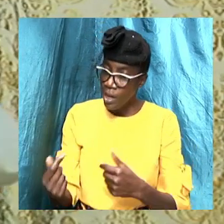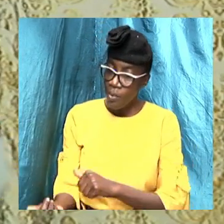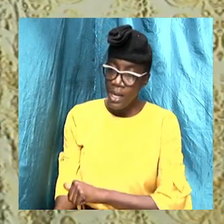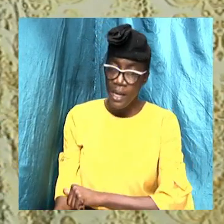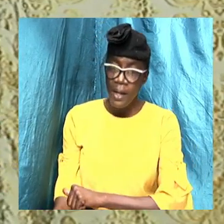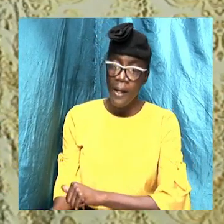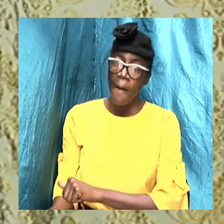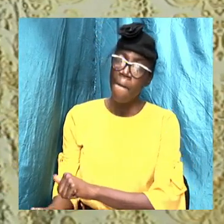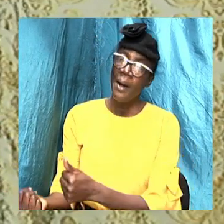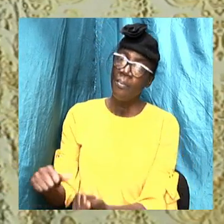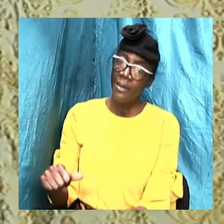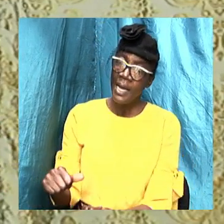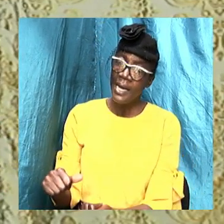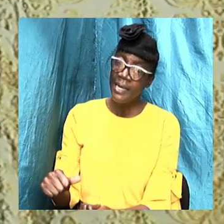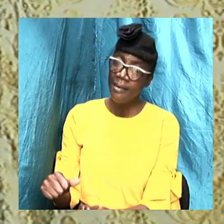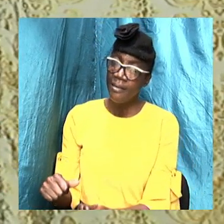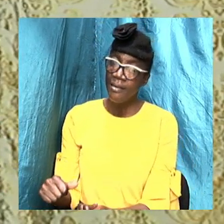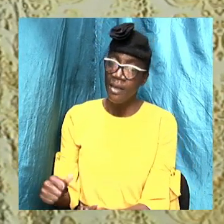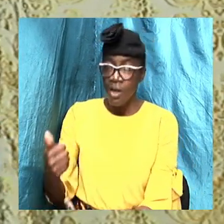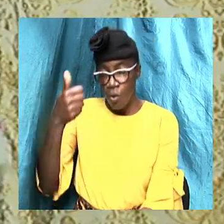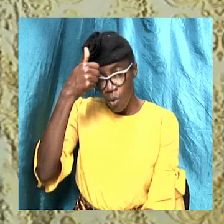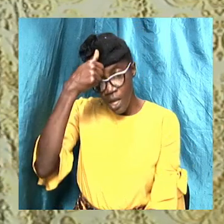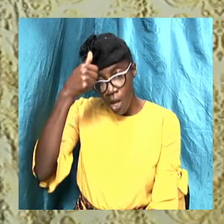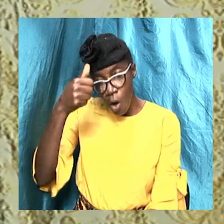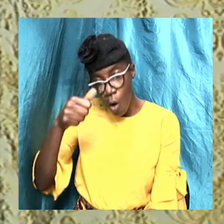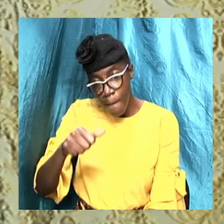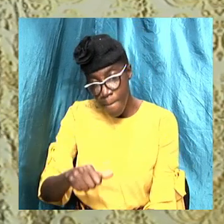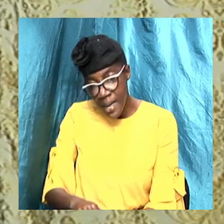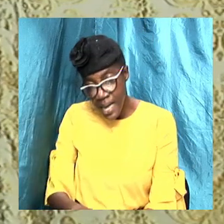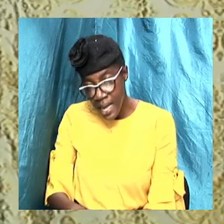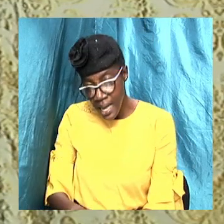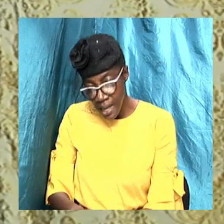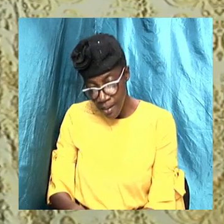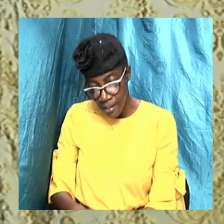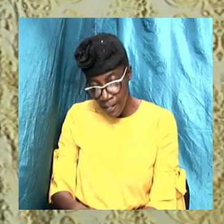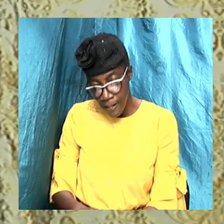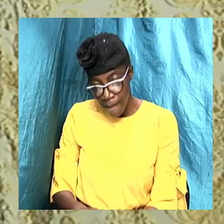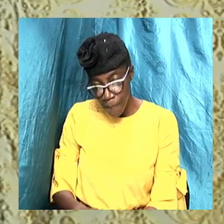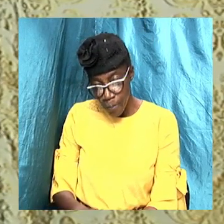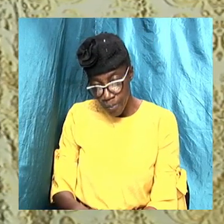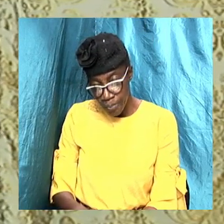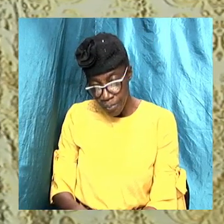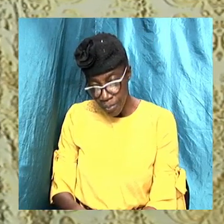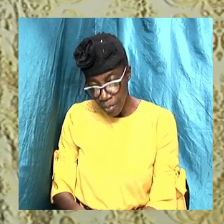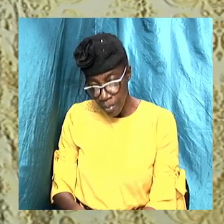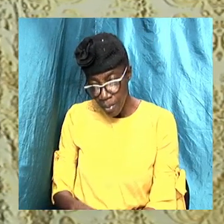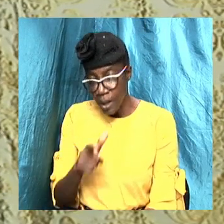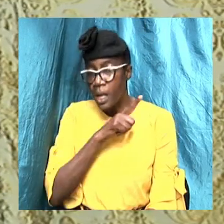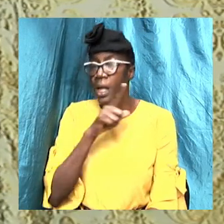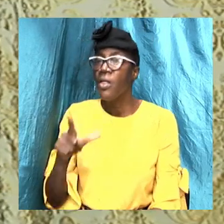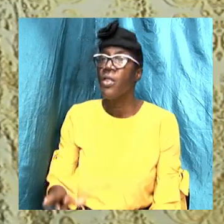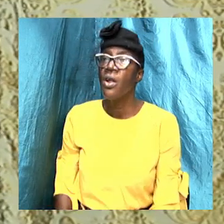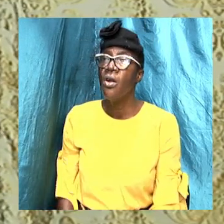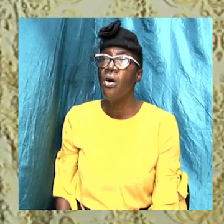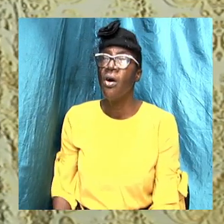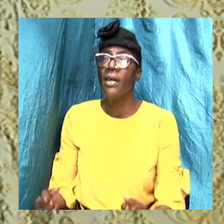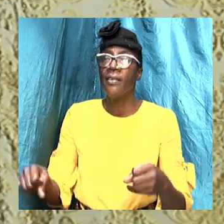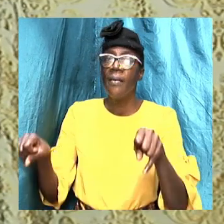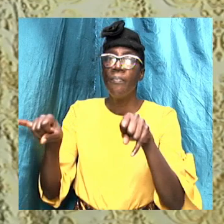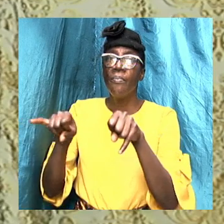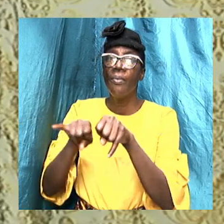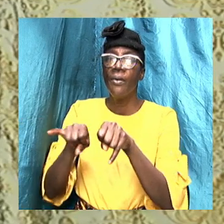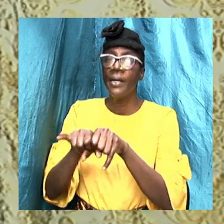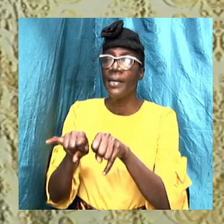is an act of obedience to the command of the Lord. Then it is important